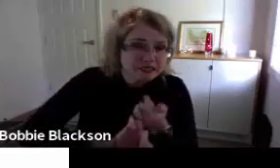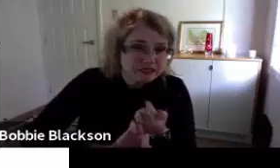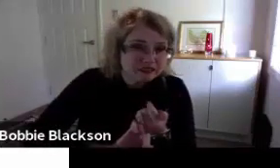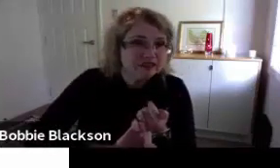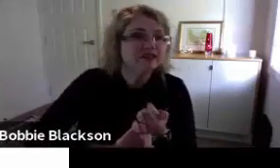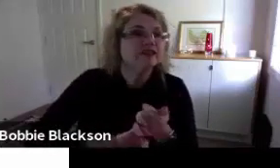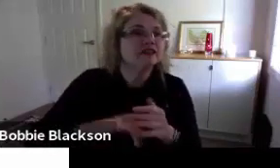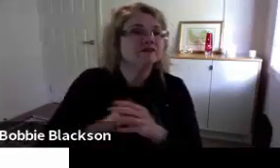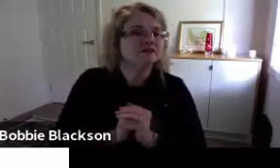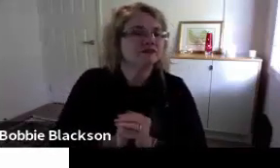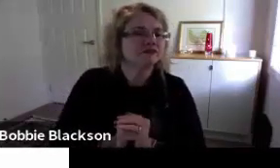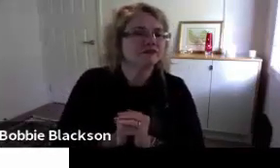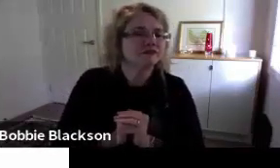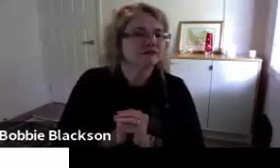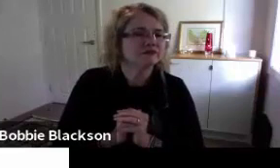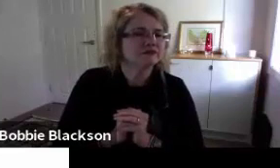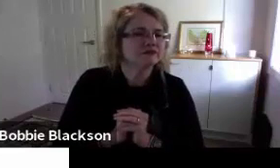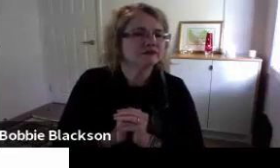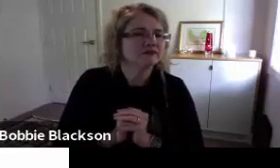And the last one is tips.